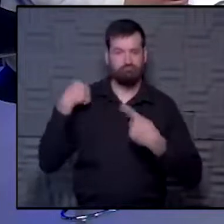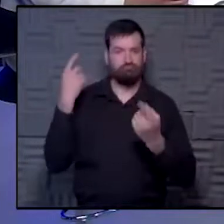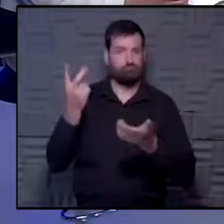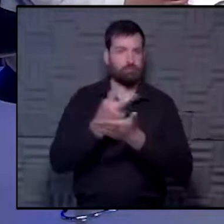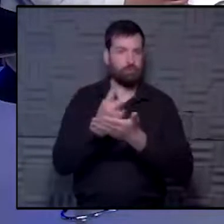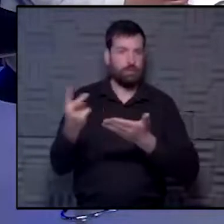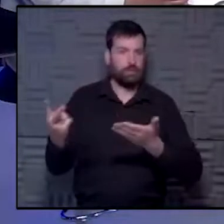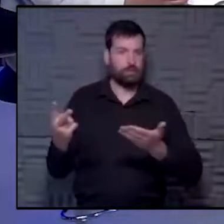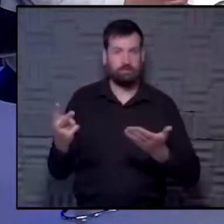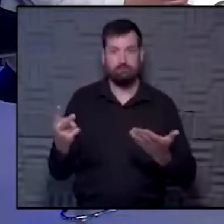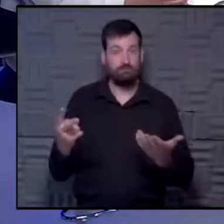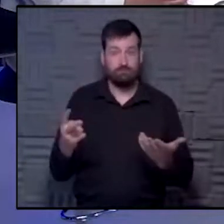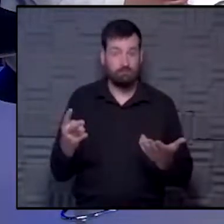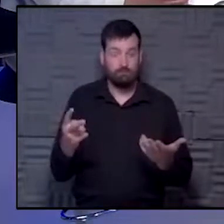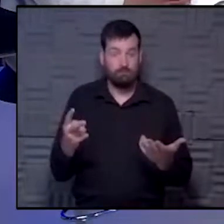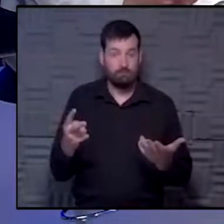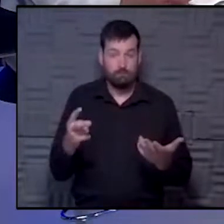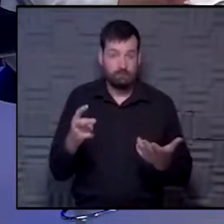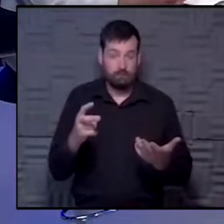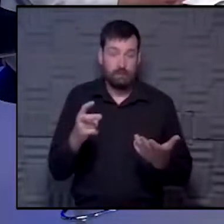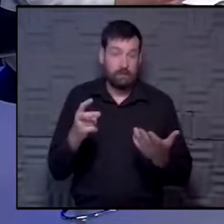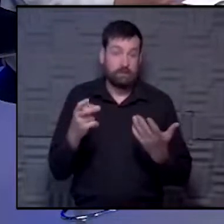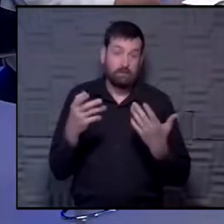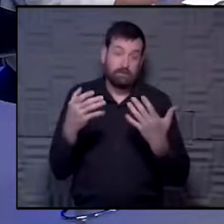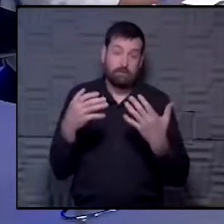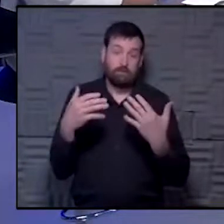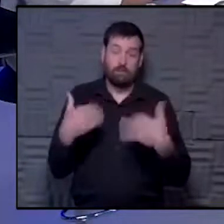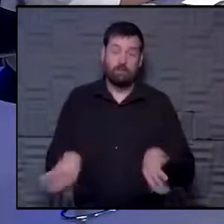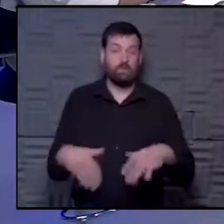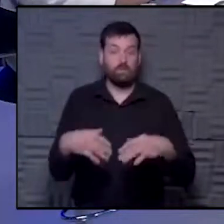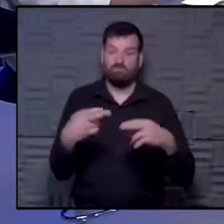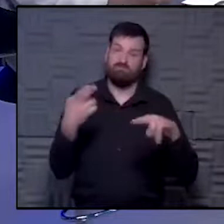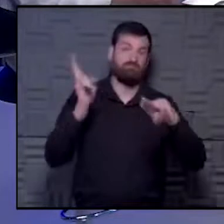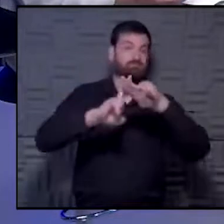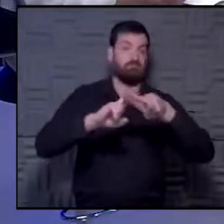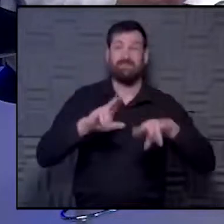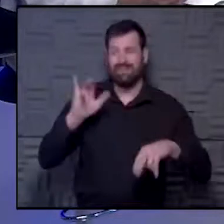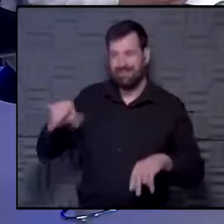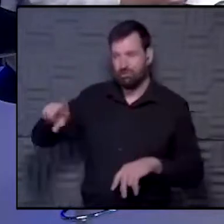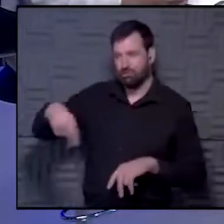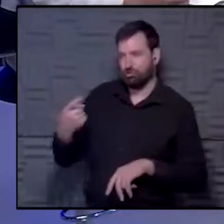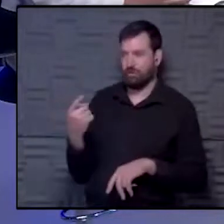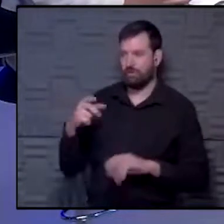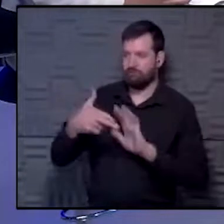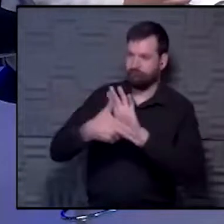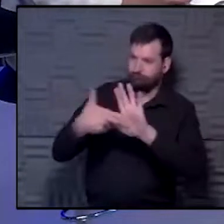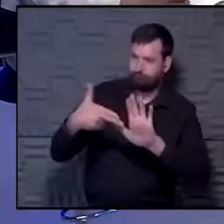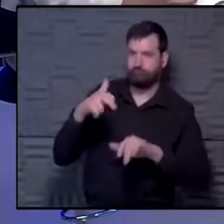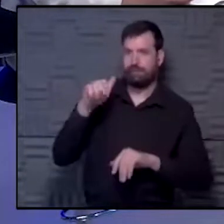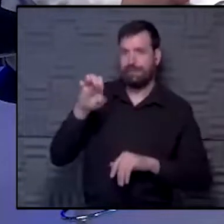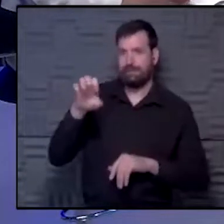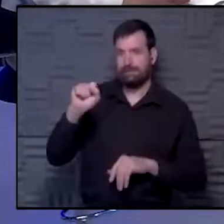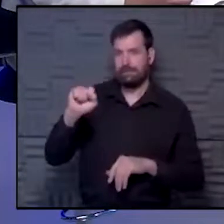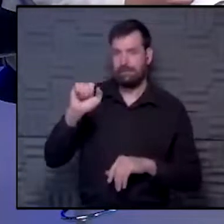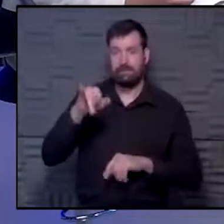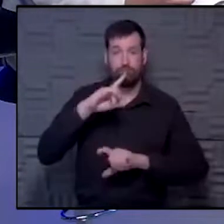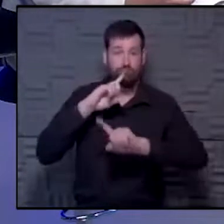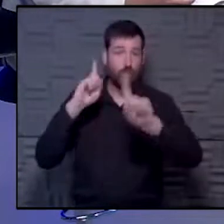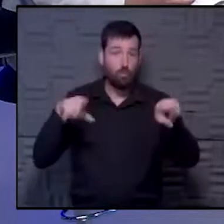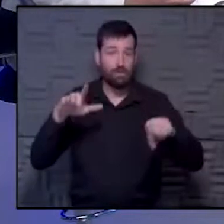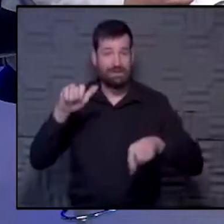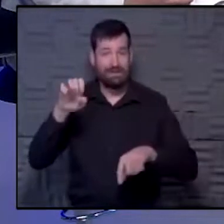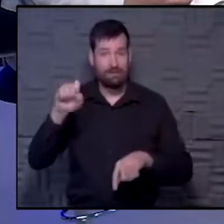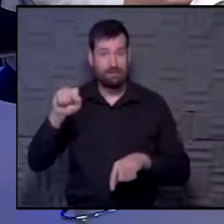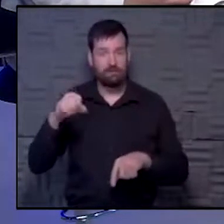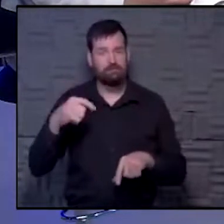weeks. So not an insignificant change. No, and, you know, we have to assume that those are just the cases that are diagnosed. And those are what are reported. But